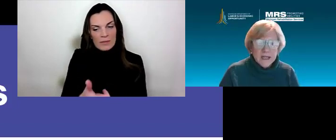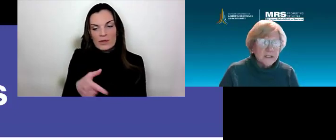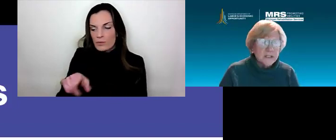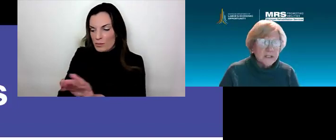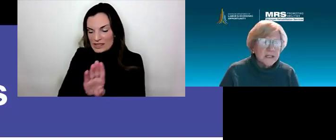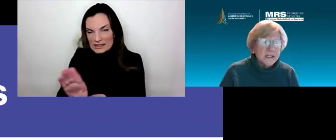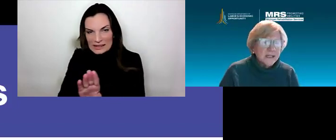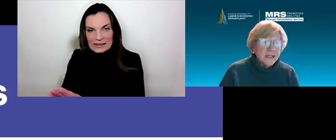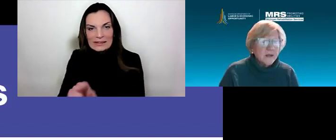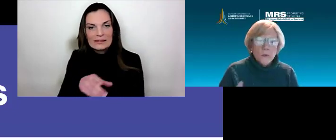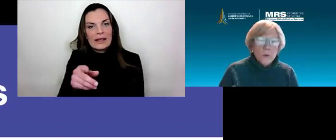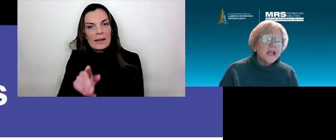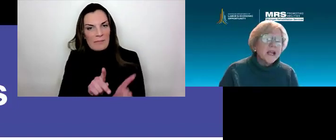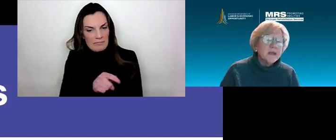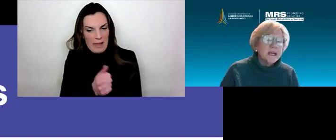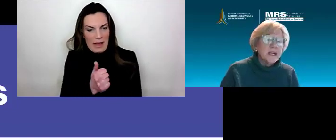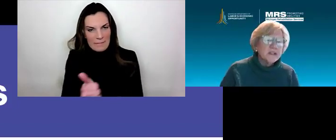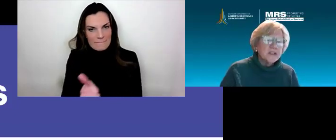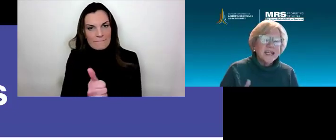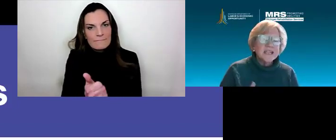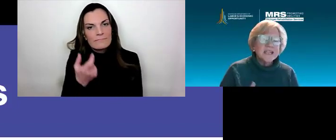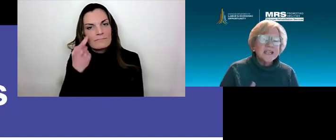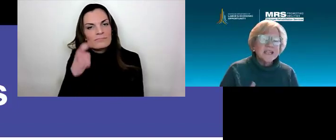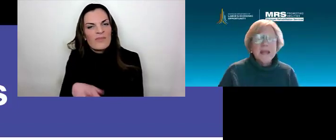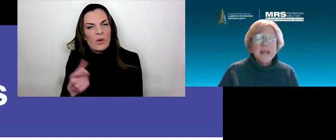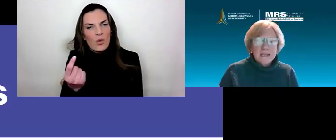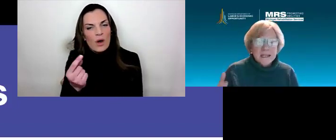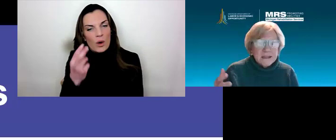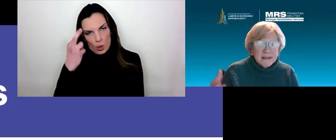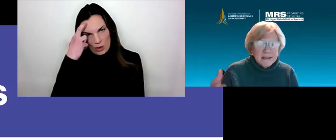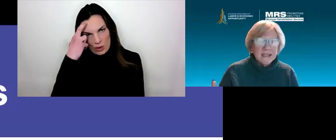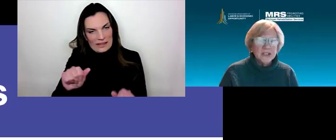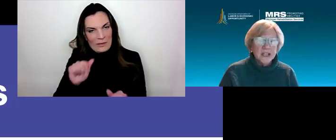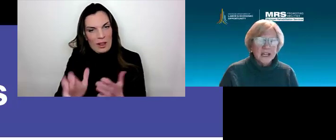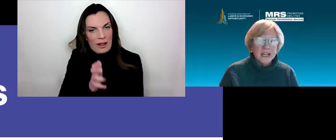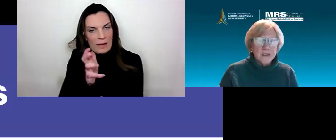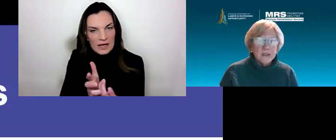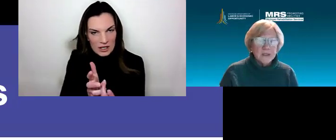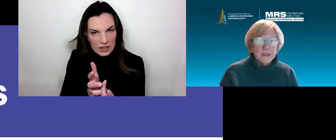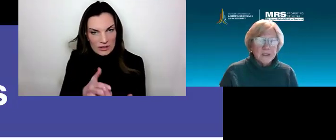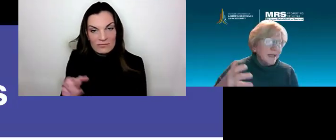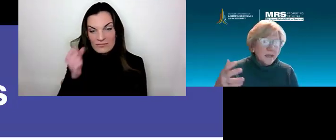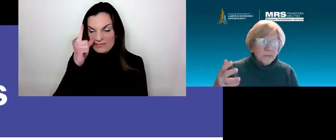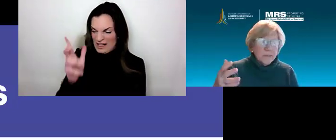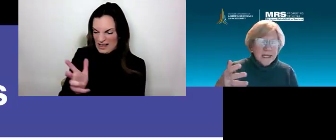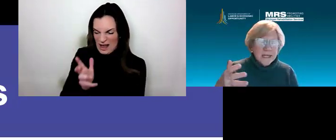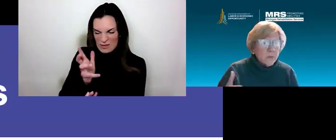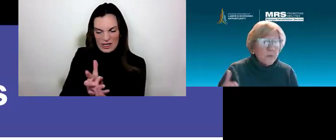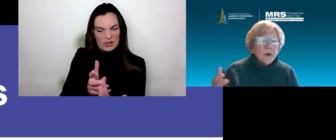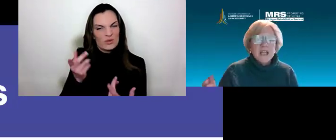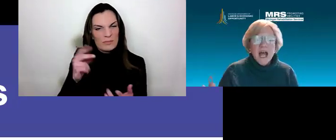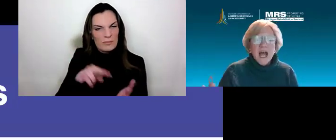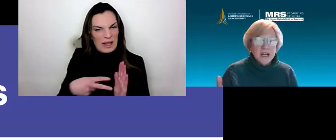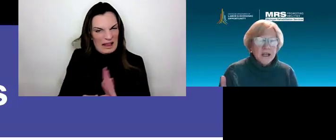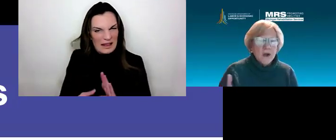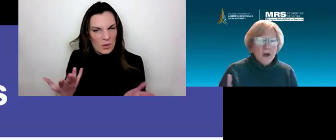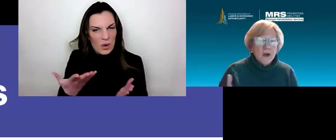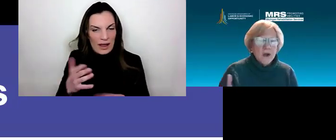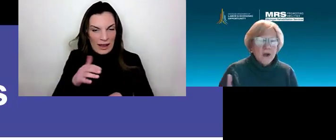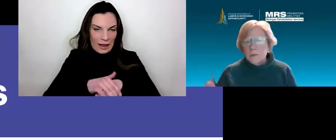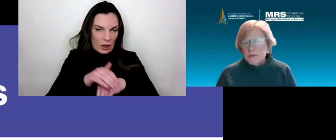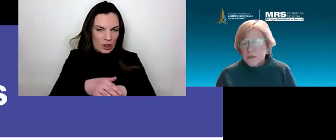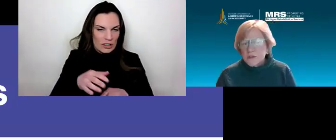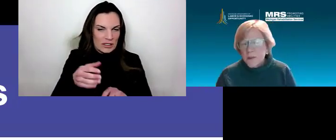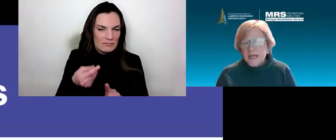accommodations. Now, the word accommodation has many meanings in the English language. It can be temporary lodging